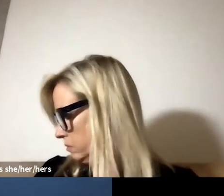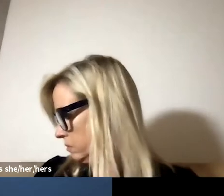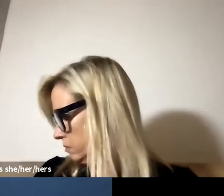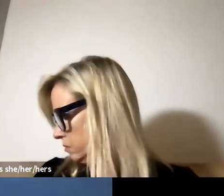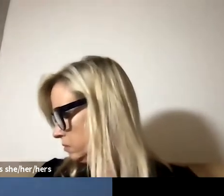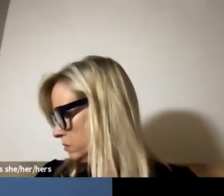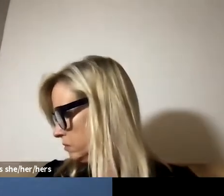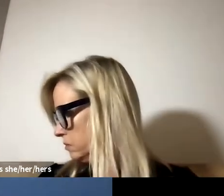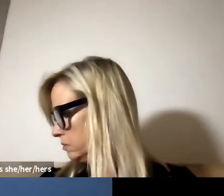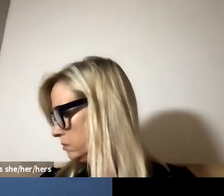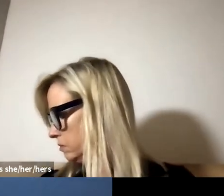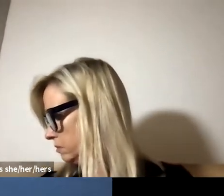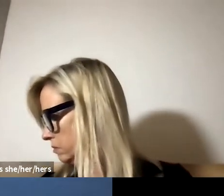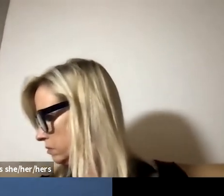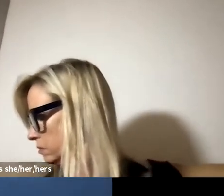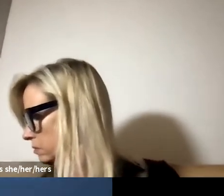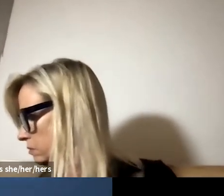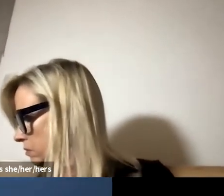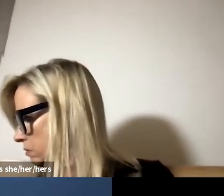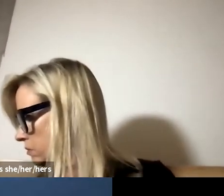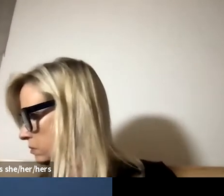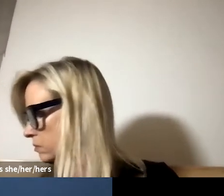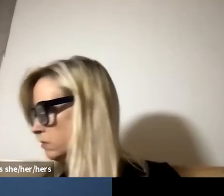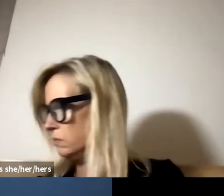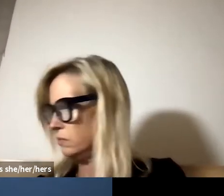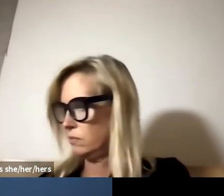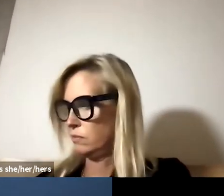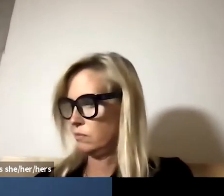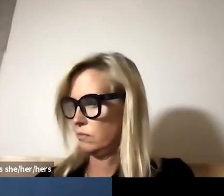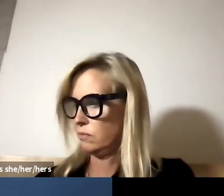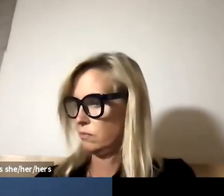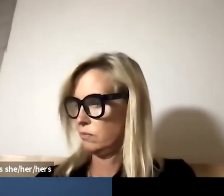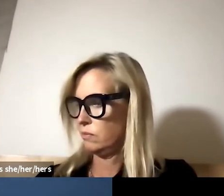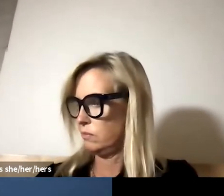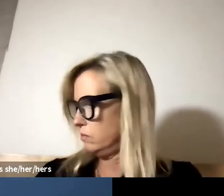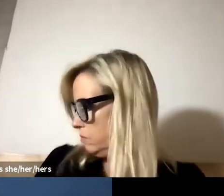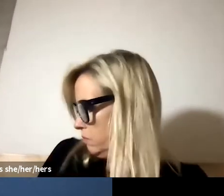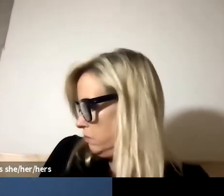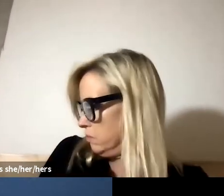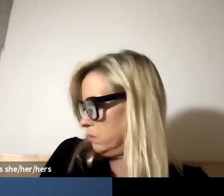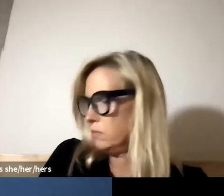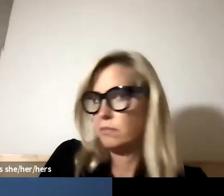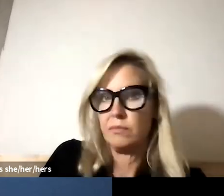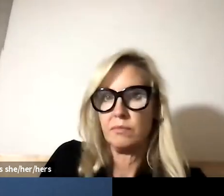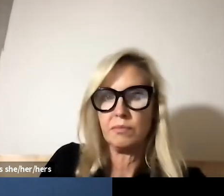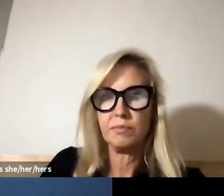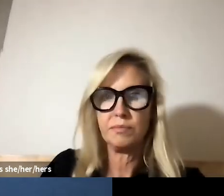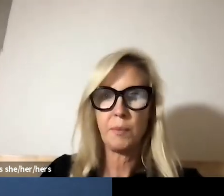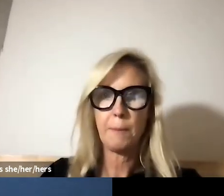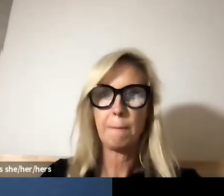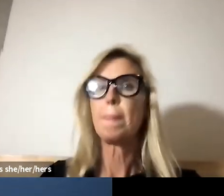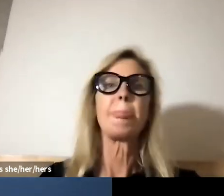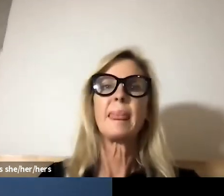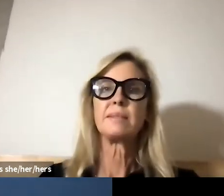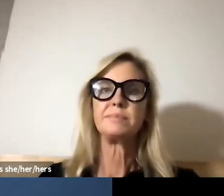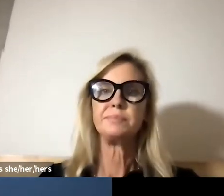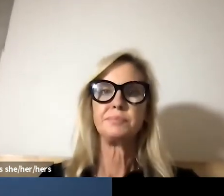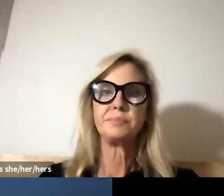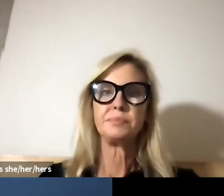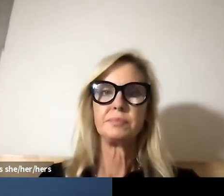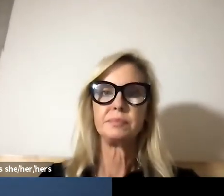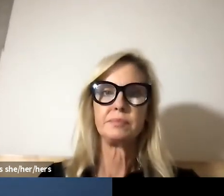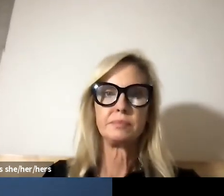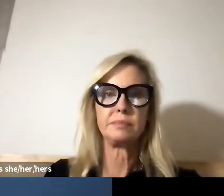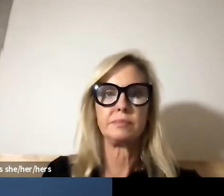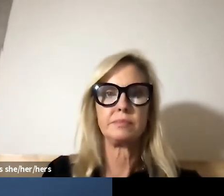and now for information about interpretation for this meeting thank you board president ford good